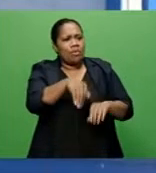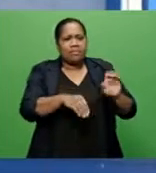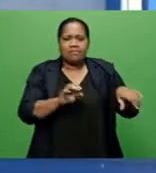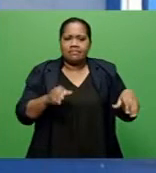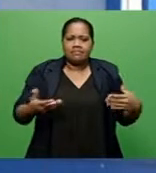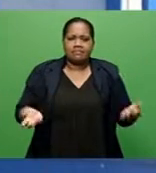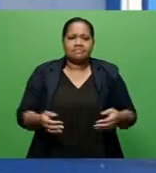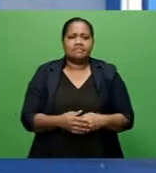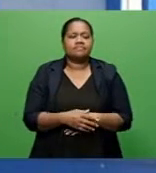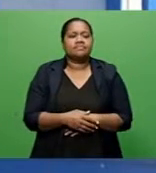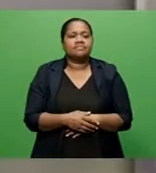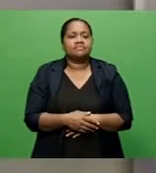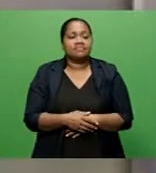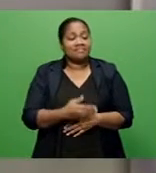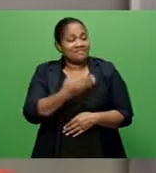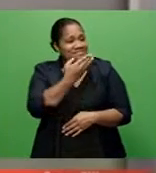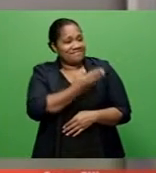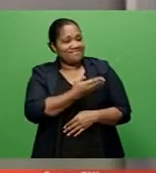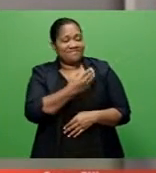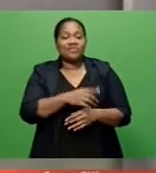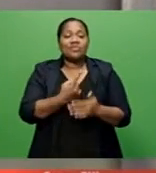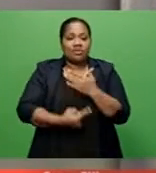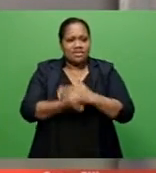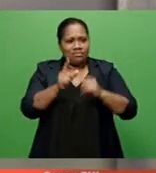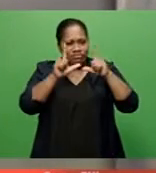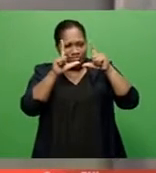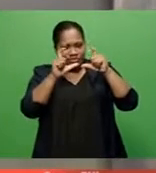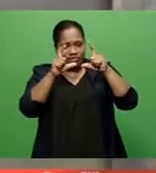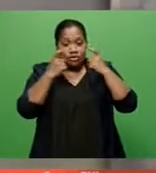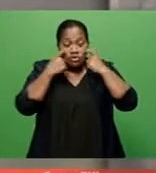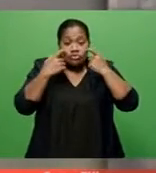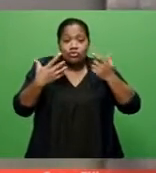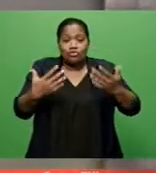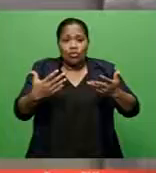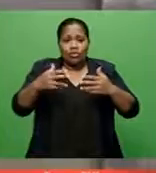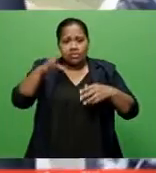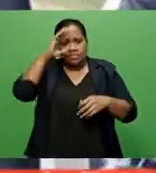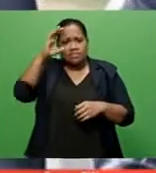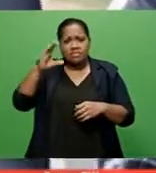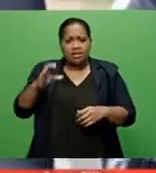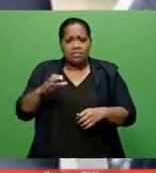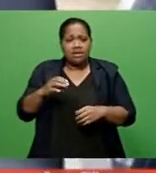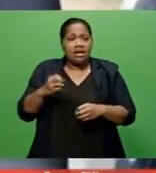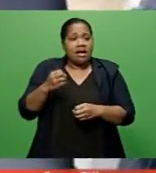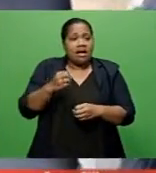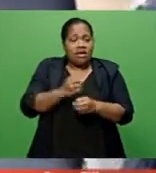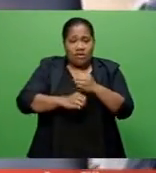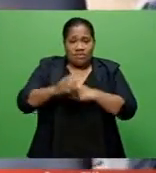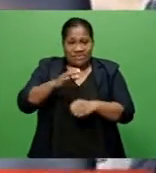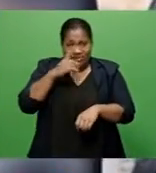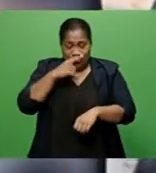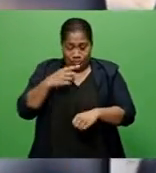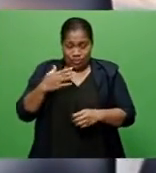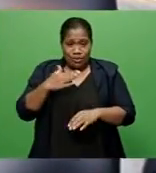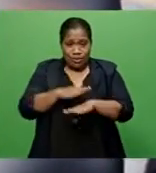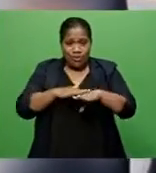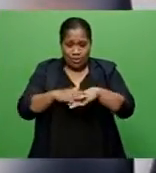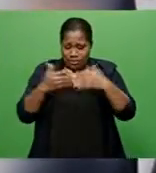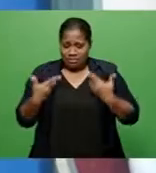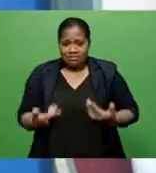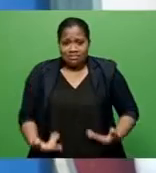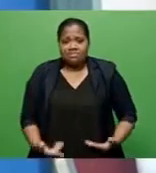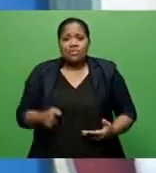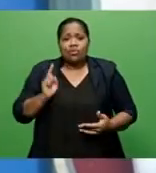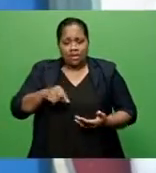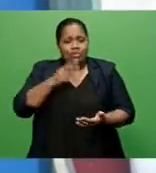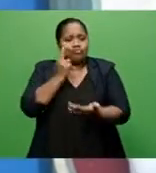proud of myself. This was the shot that showed the nation that our officers in blue are our true protectors. But for the 21-year-old,